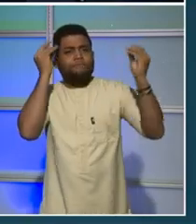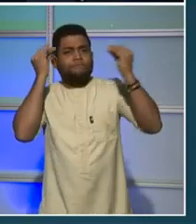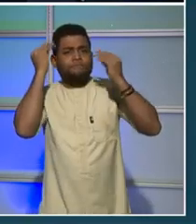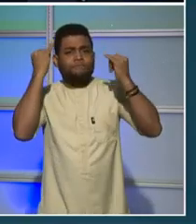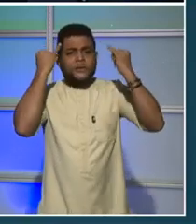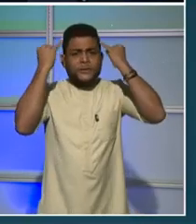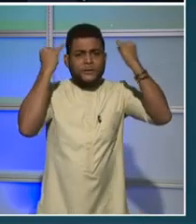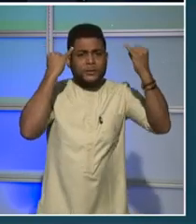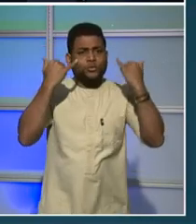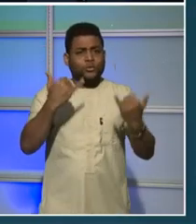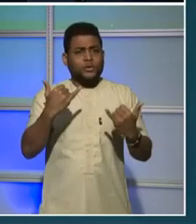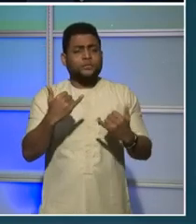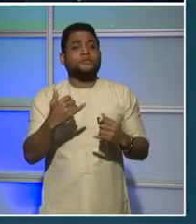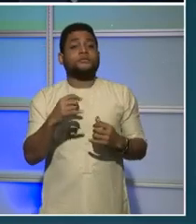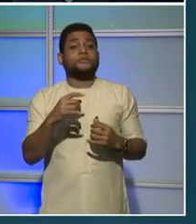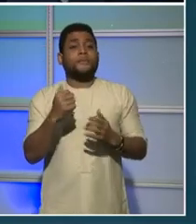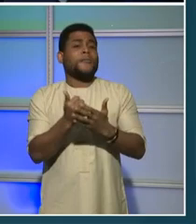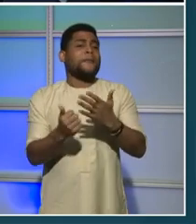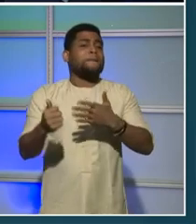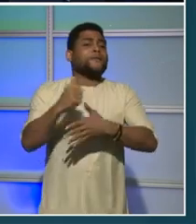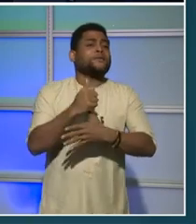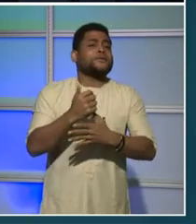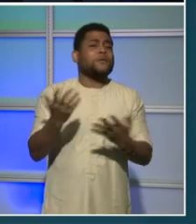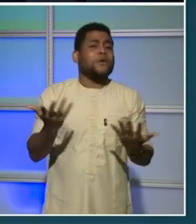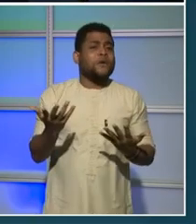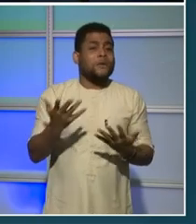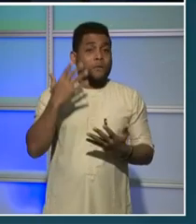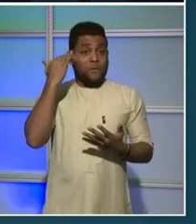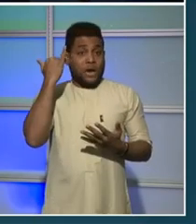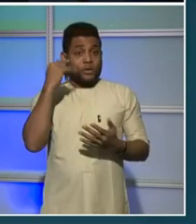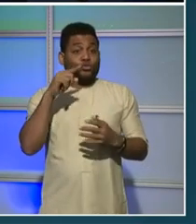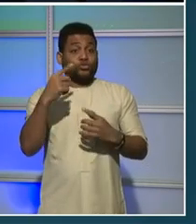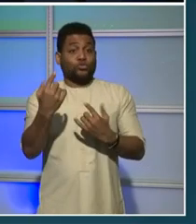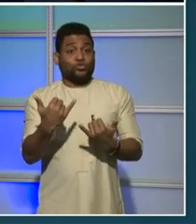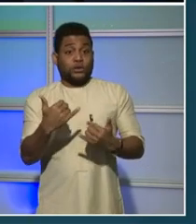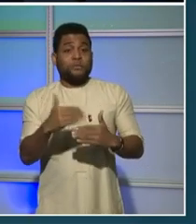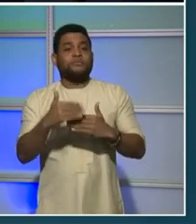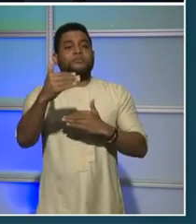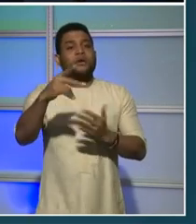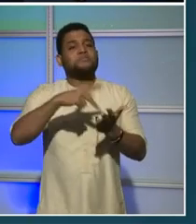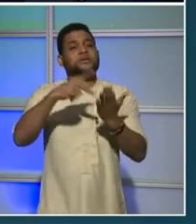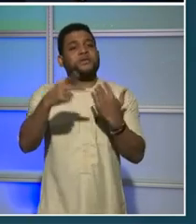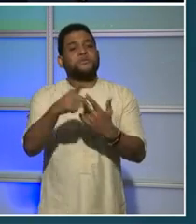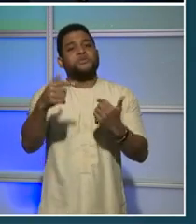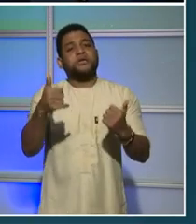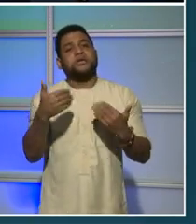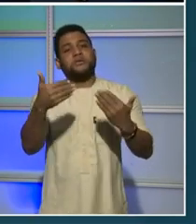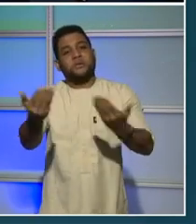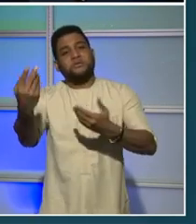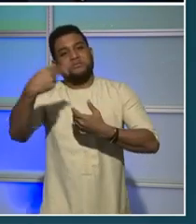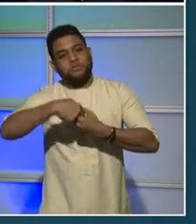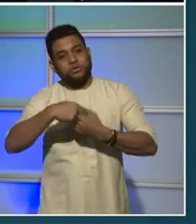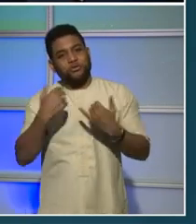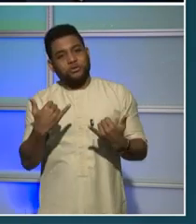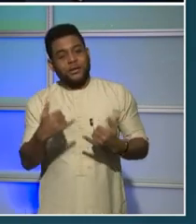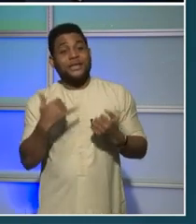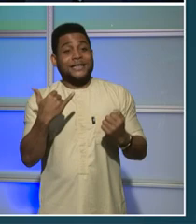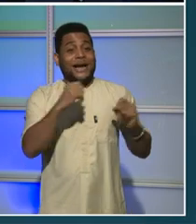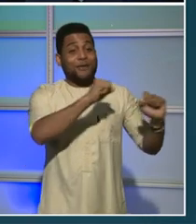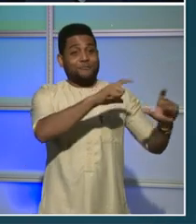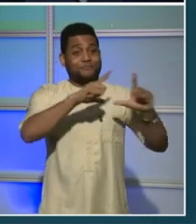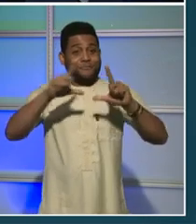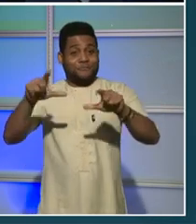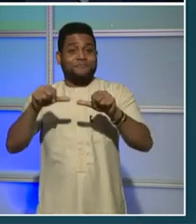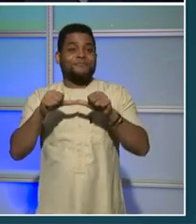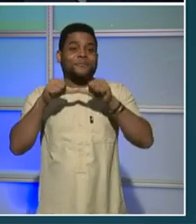your budget priorities are because later on in the program we will be able to hear from you. And keep the screen open because later on you'll be able to play the